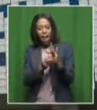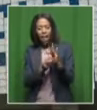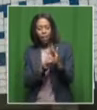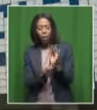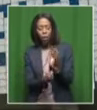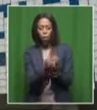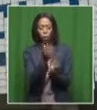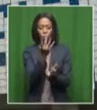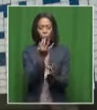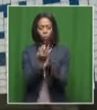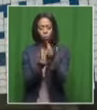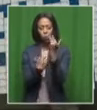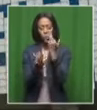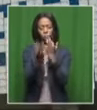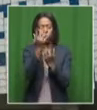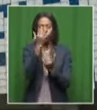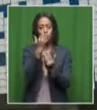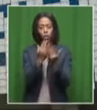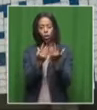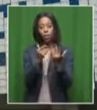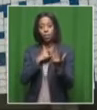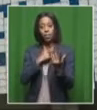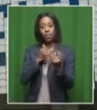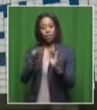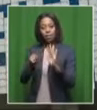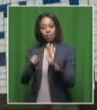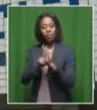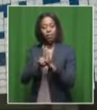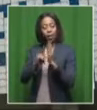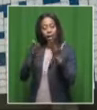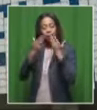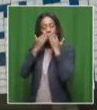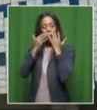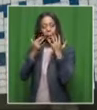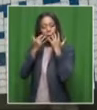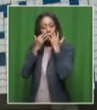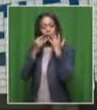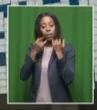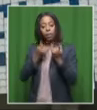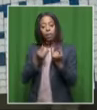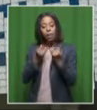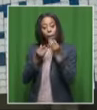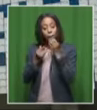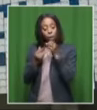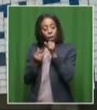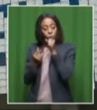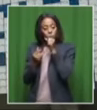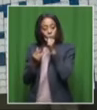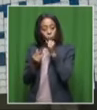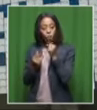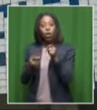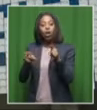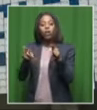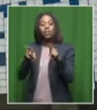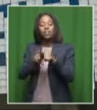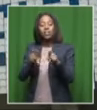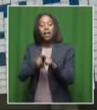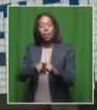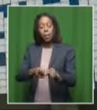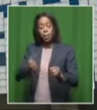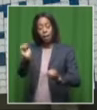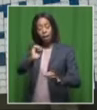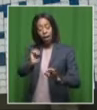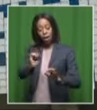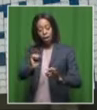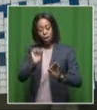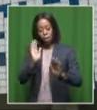mostly carbon monoxide. So it's literally putting your mouth in a car exhaust and actually pulling